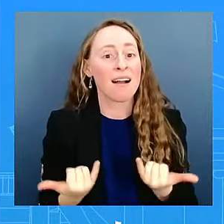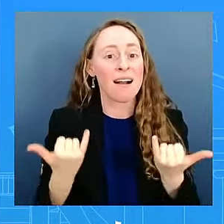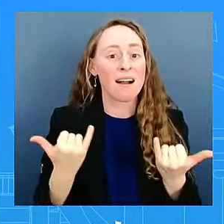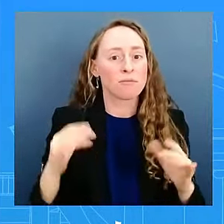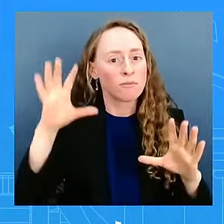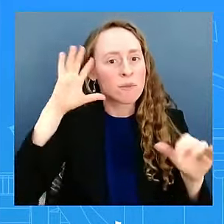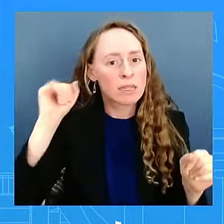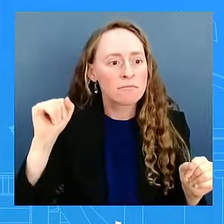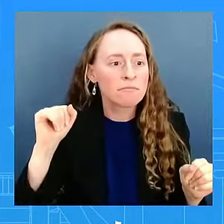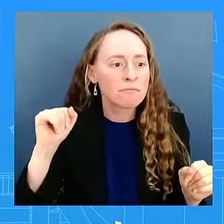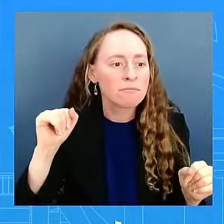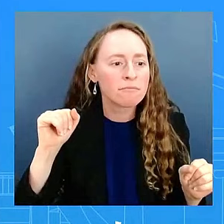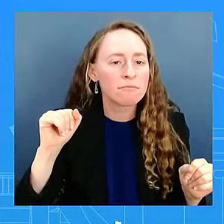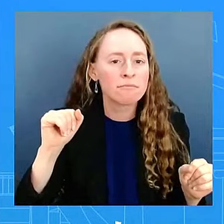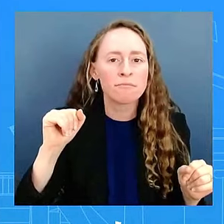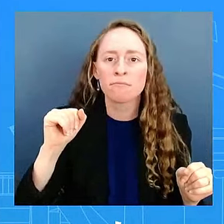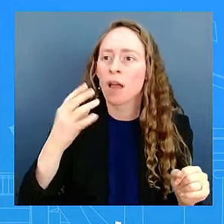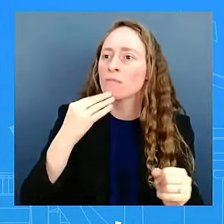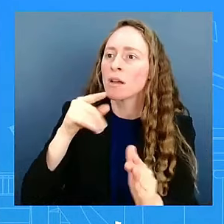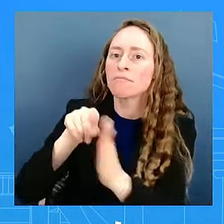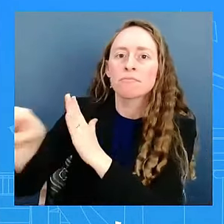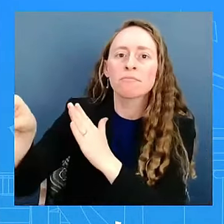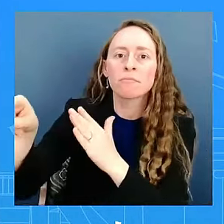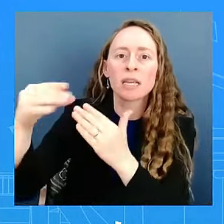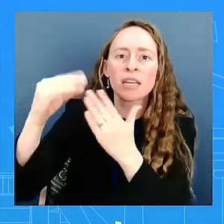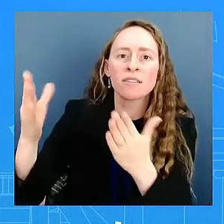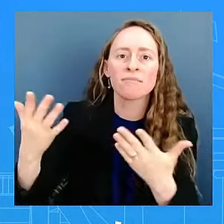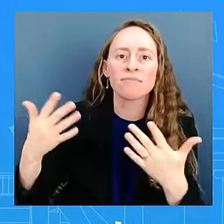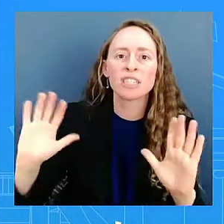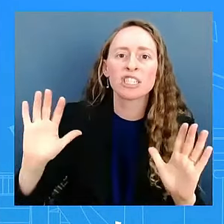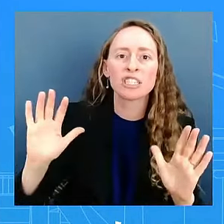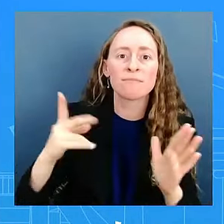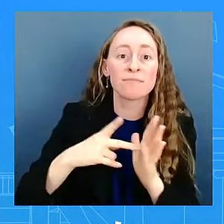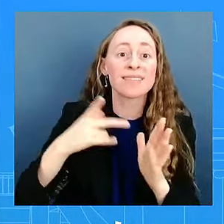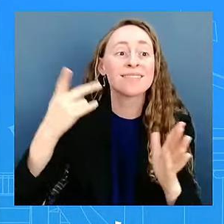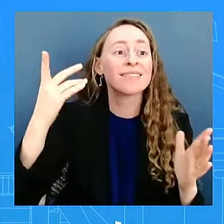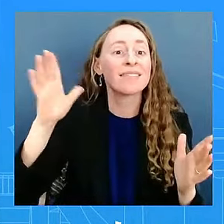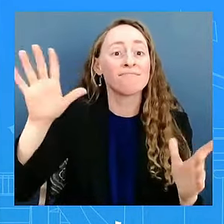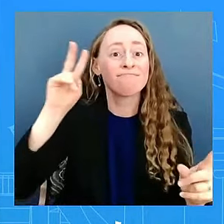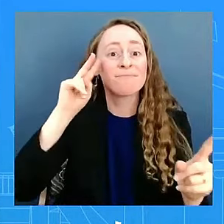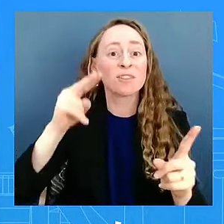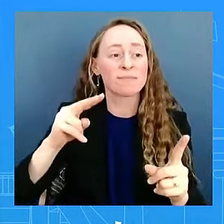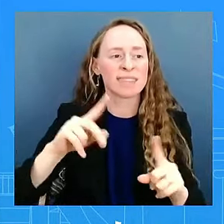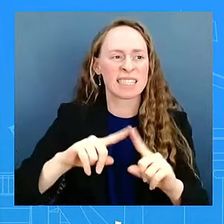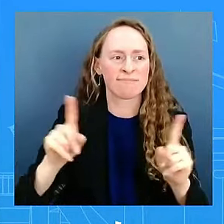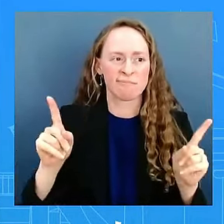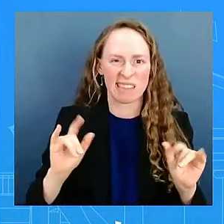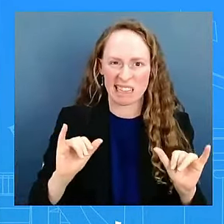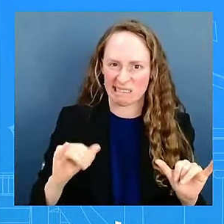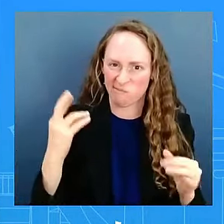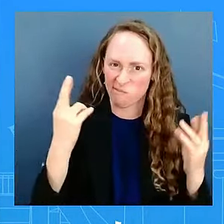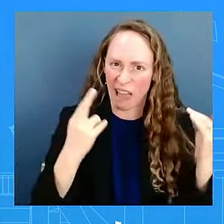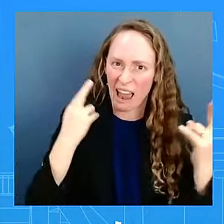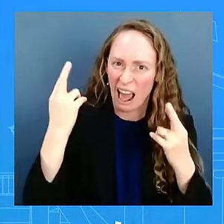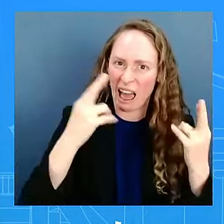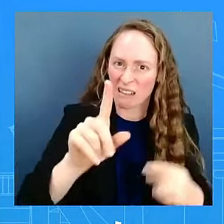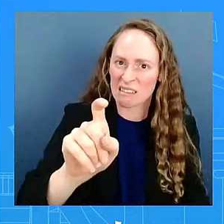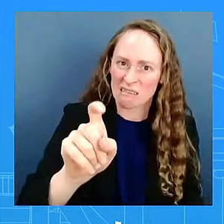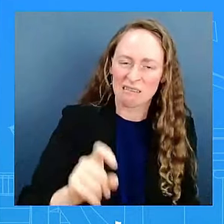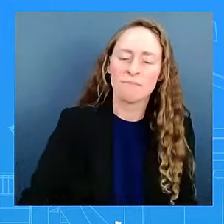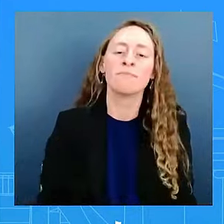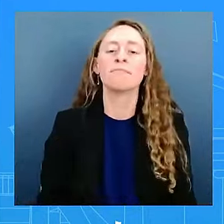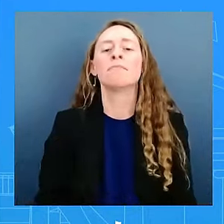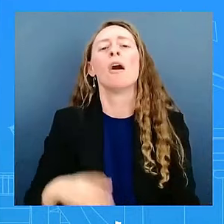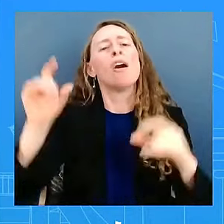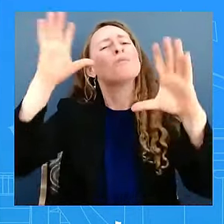I've never known President Biden to ever not be willing to look at things with a fresh set of eyes. And as I said